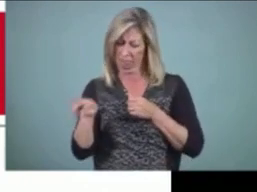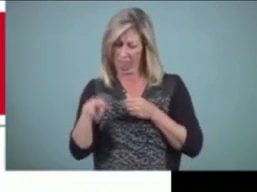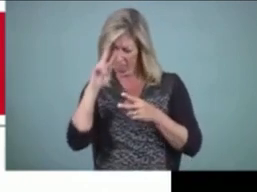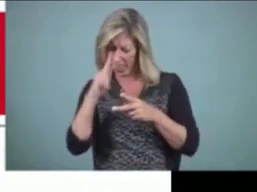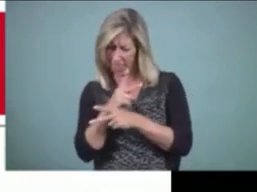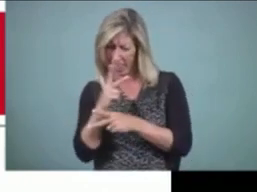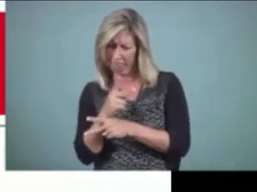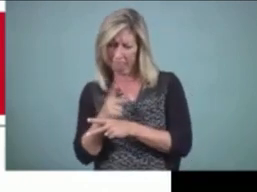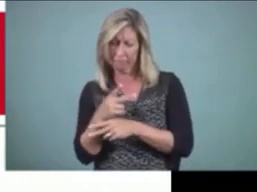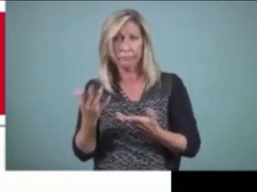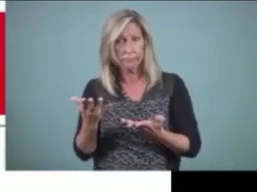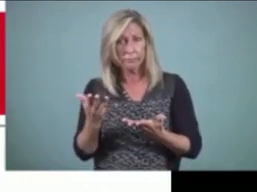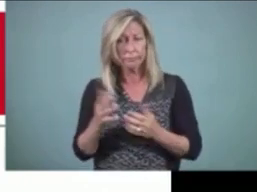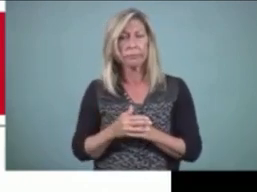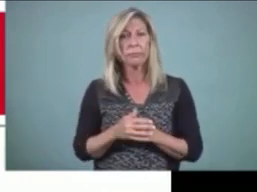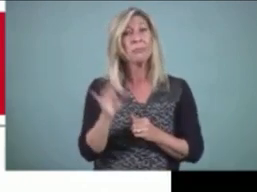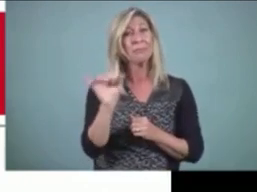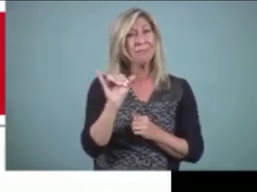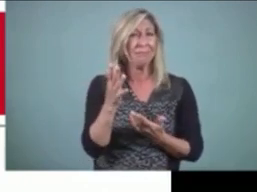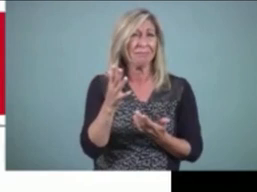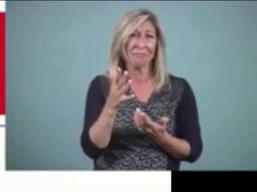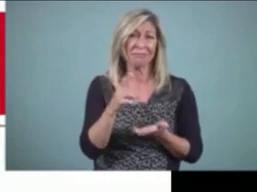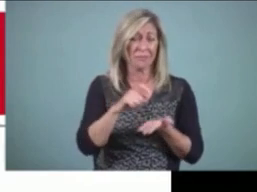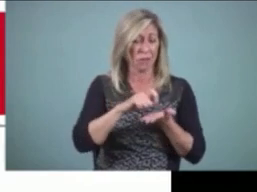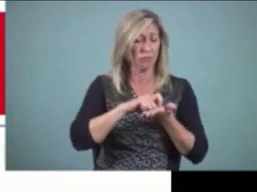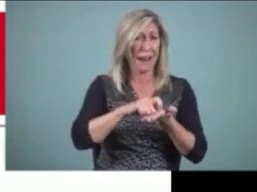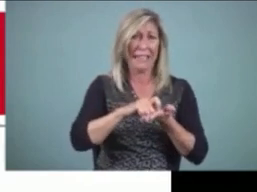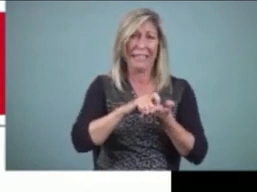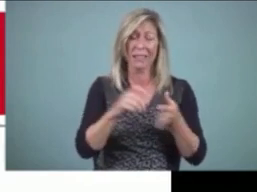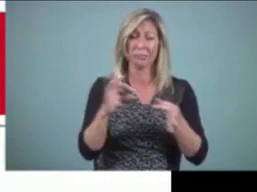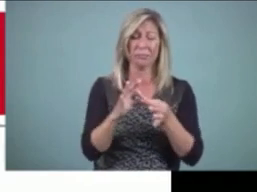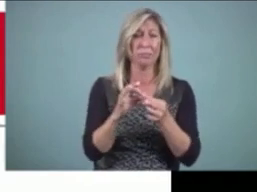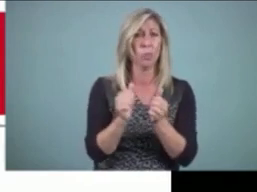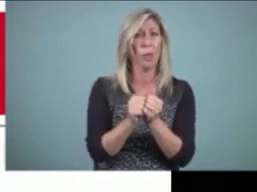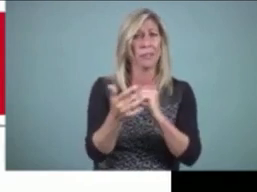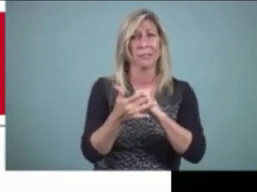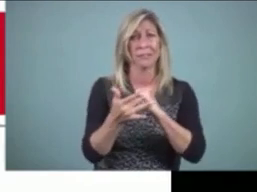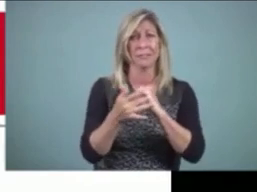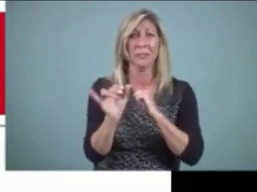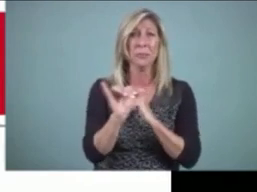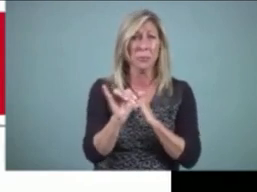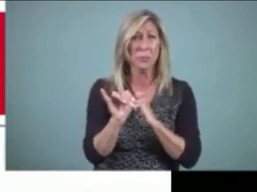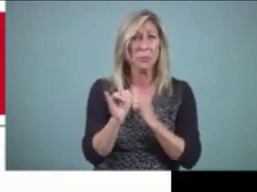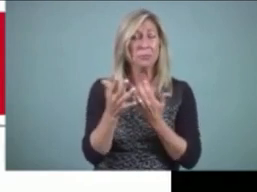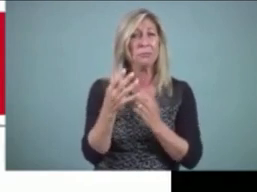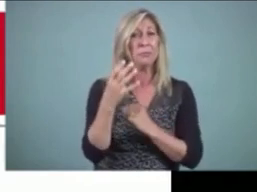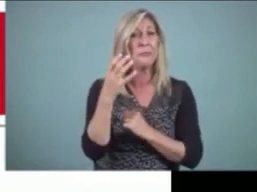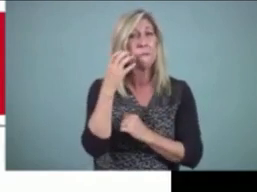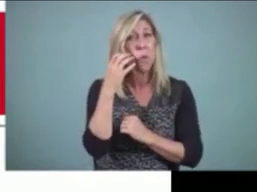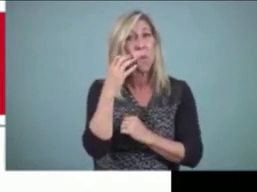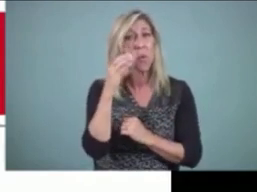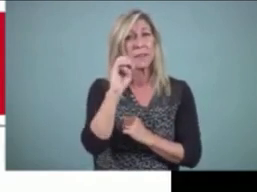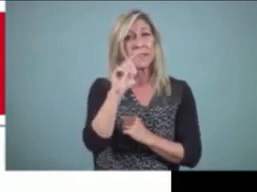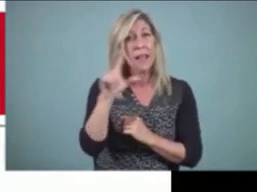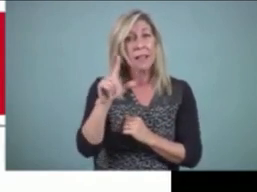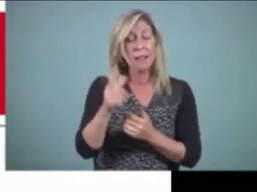new technologies we have now. If you think about phones and texting and who do we see now that doesn't have a phone in their hand and is